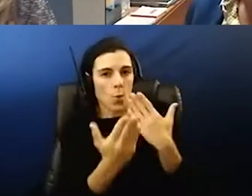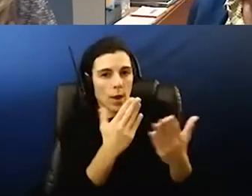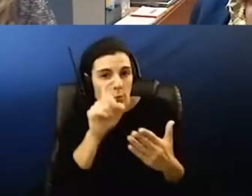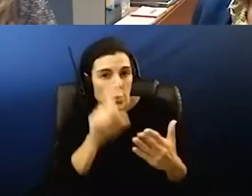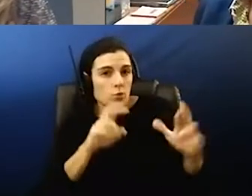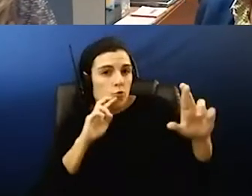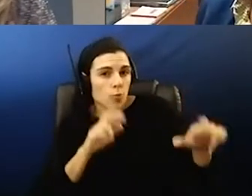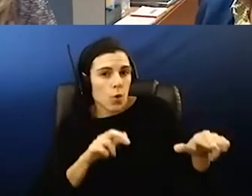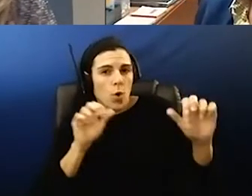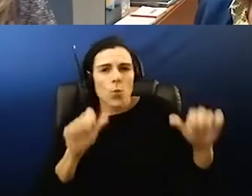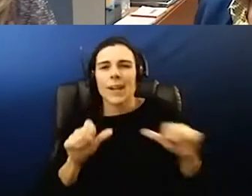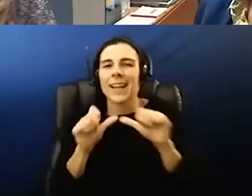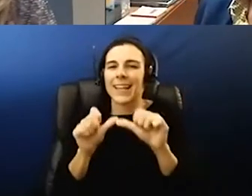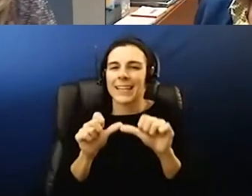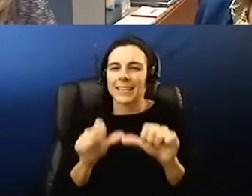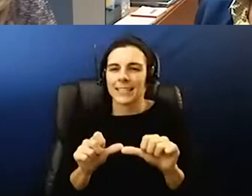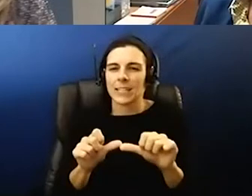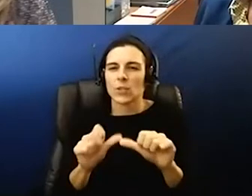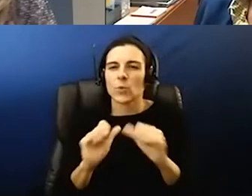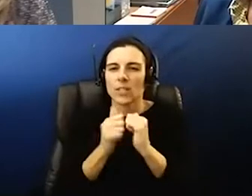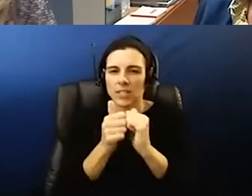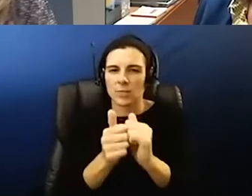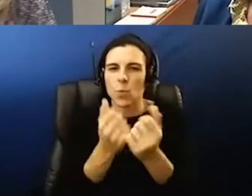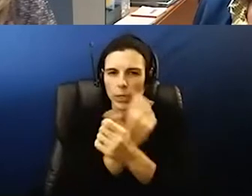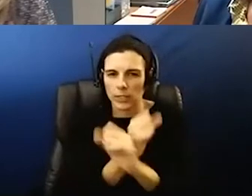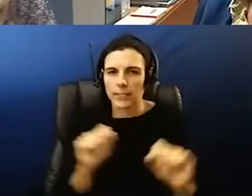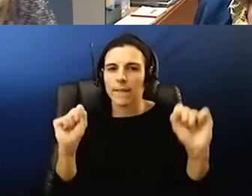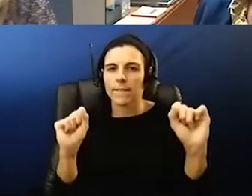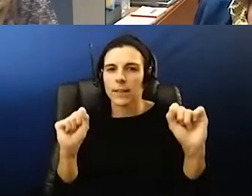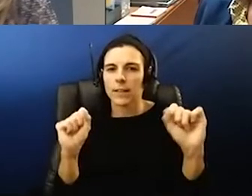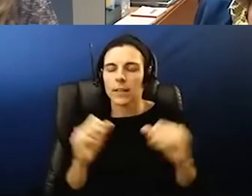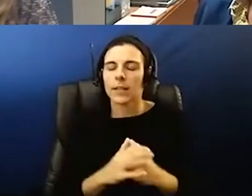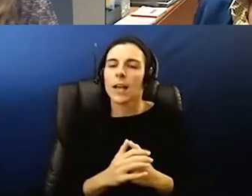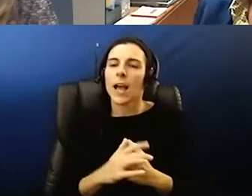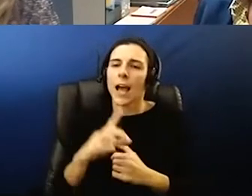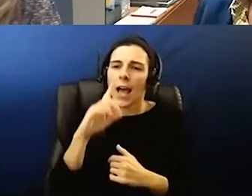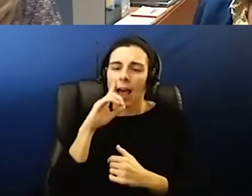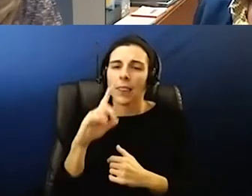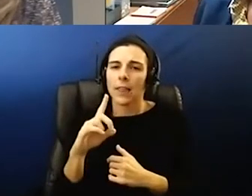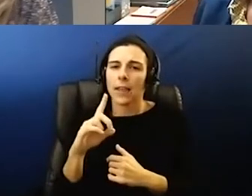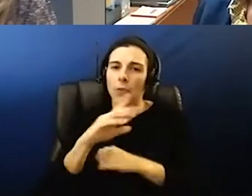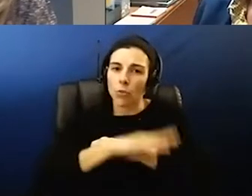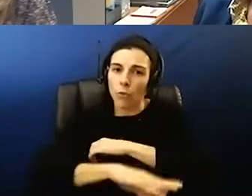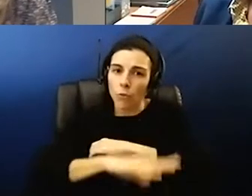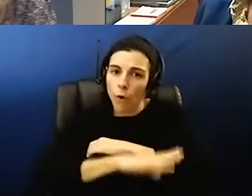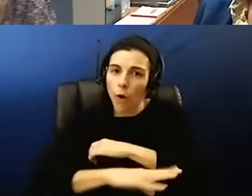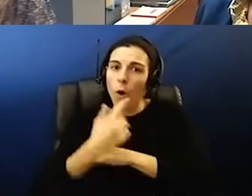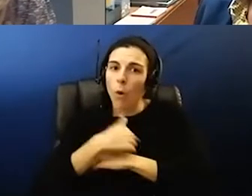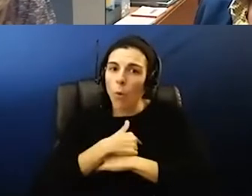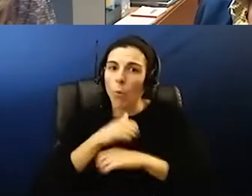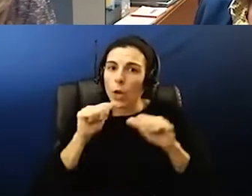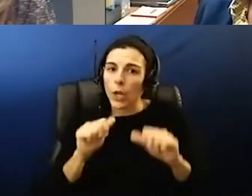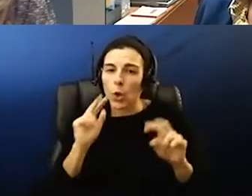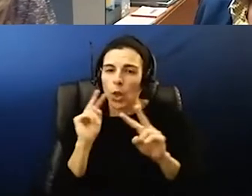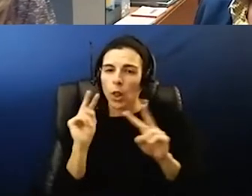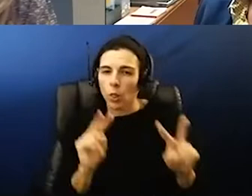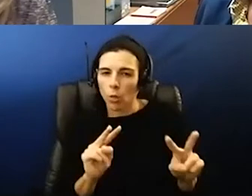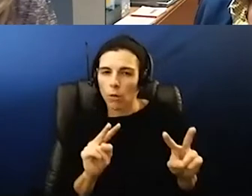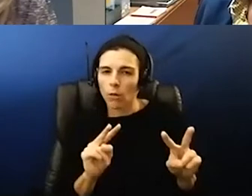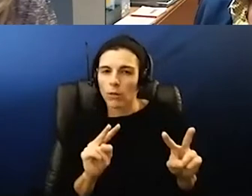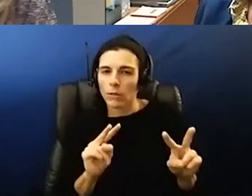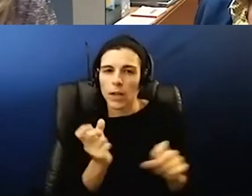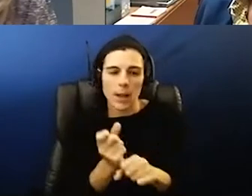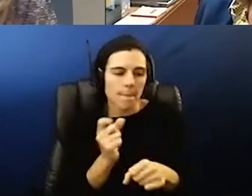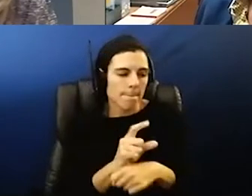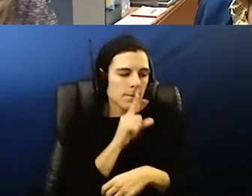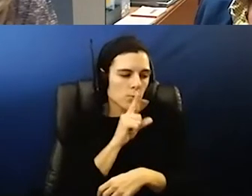continue on with that sport safely and i think through the spring i mean through the fall we were able to look at that and make sure